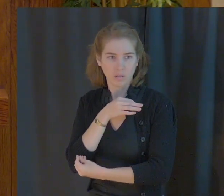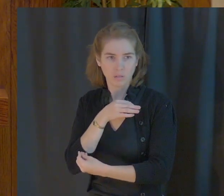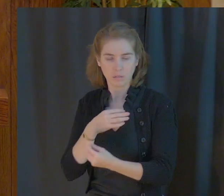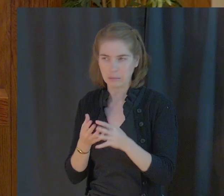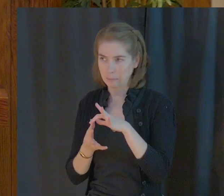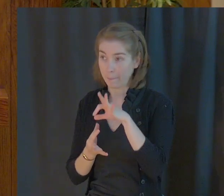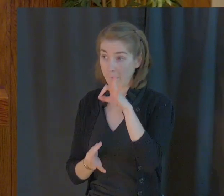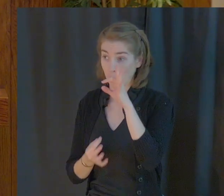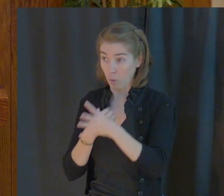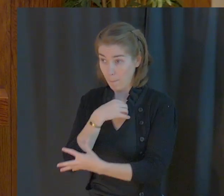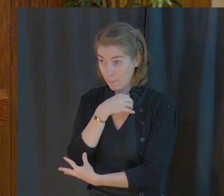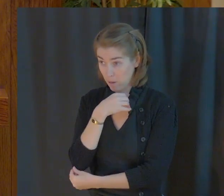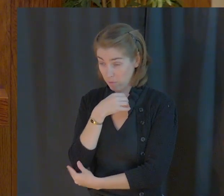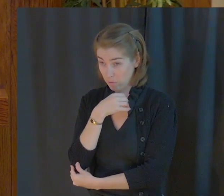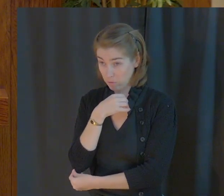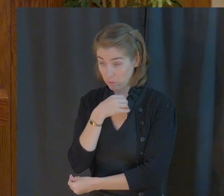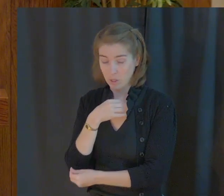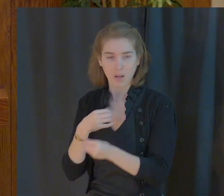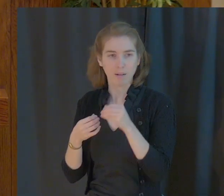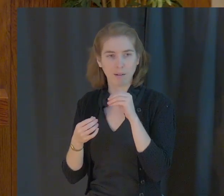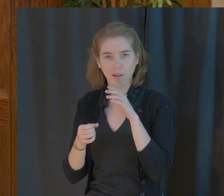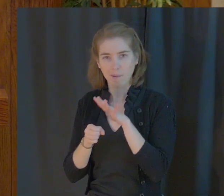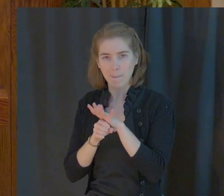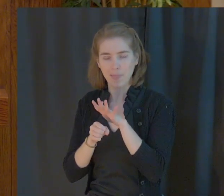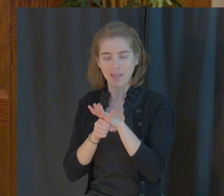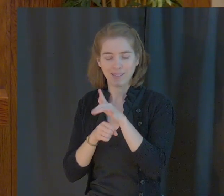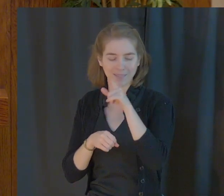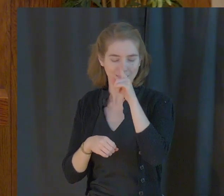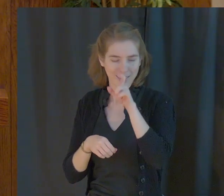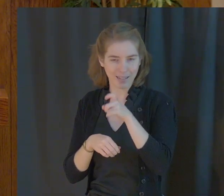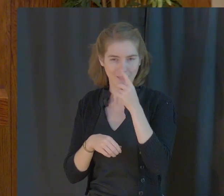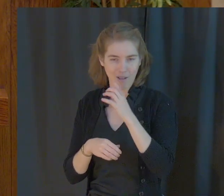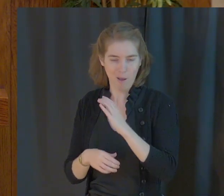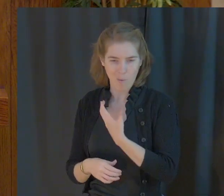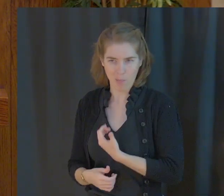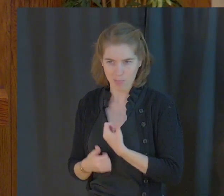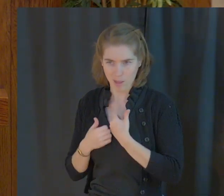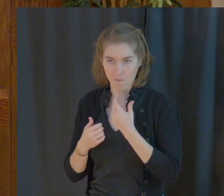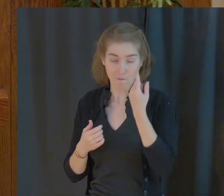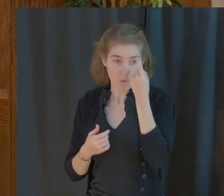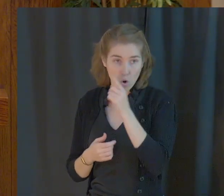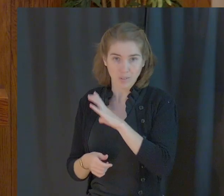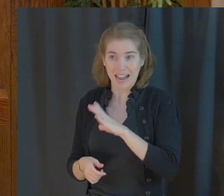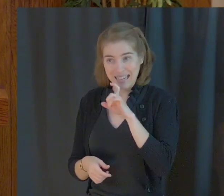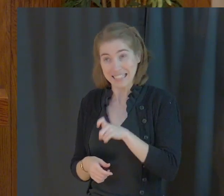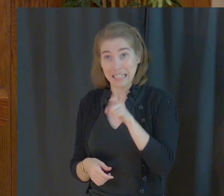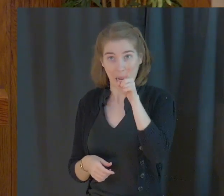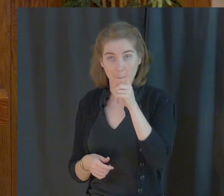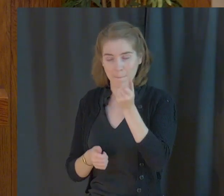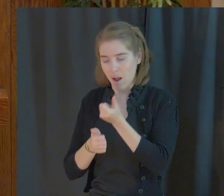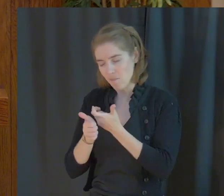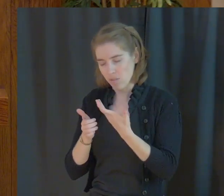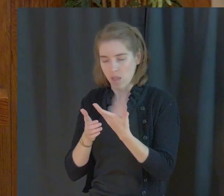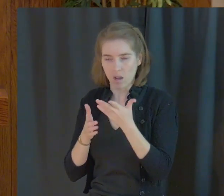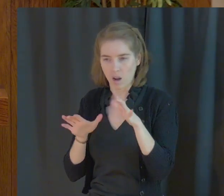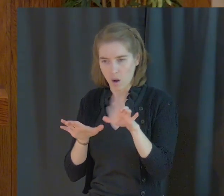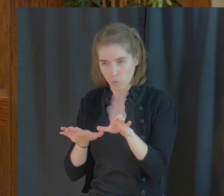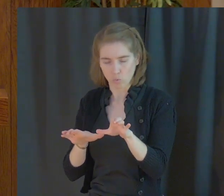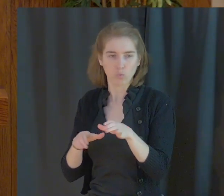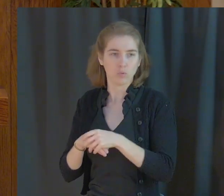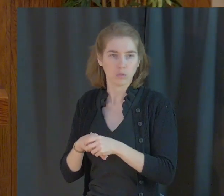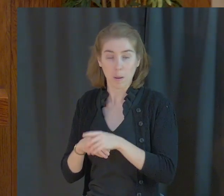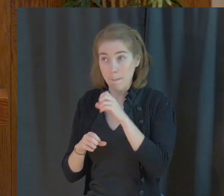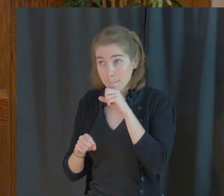poverty in complete need of our lives for Christ I need him in all and everything I do